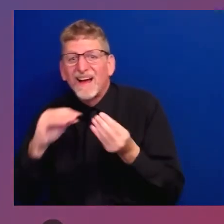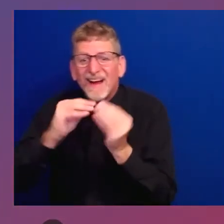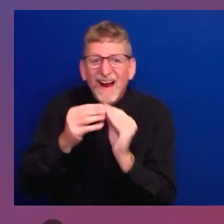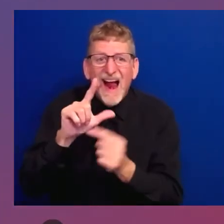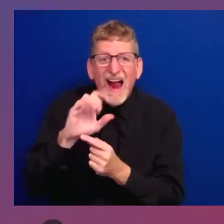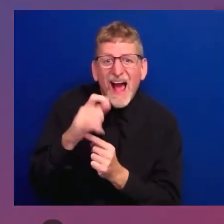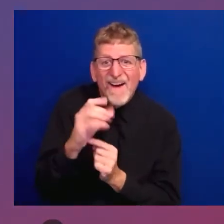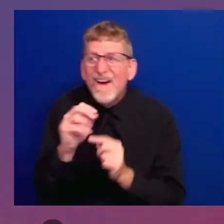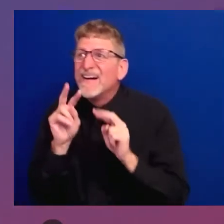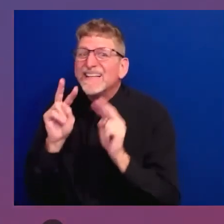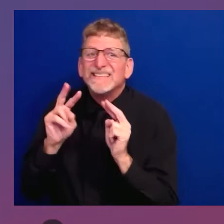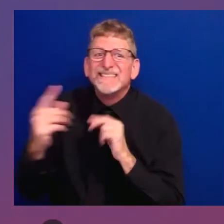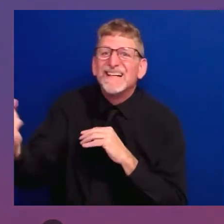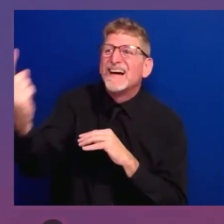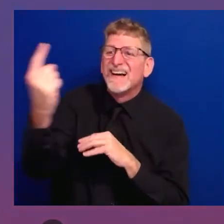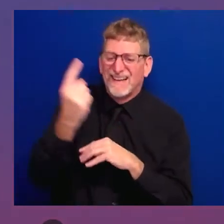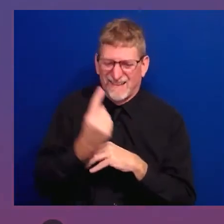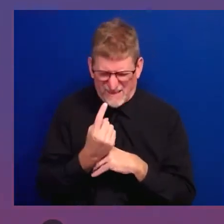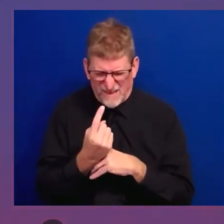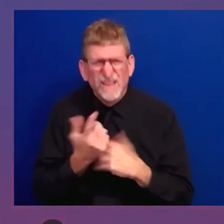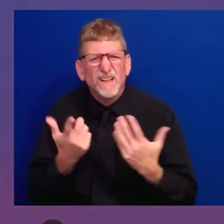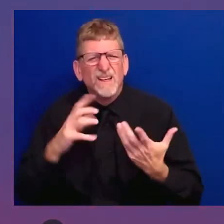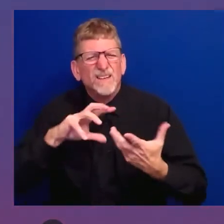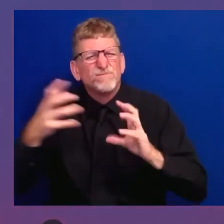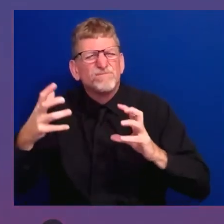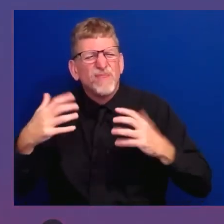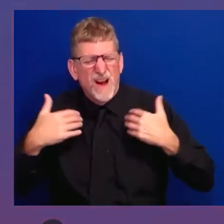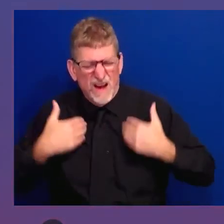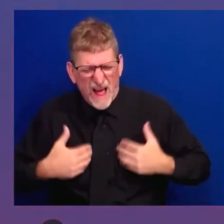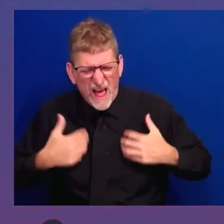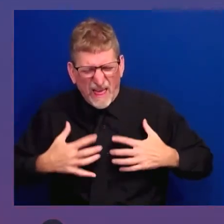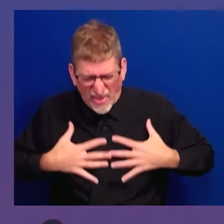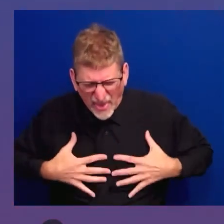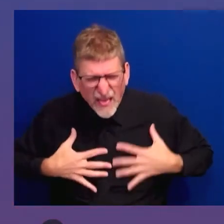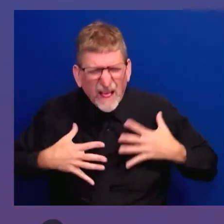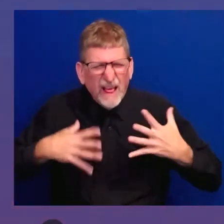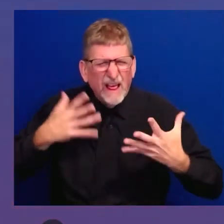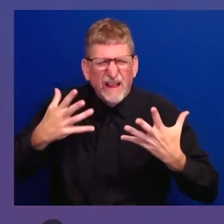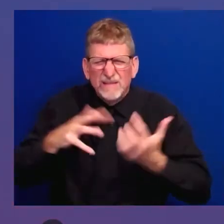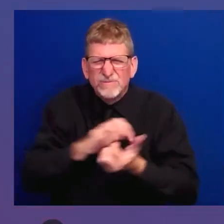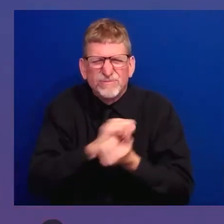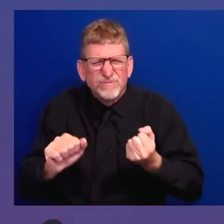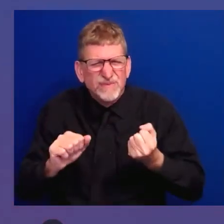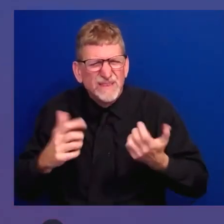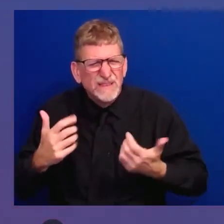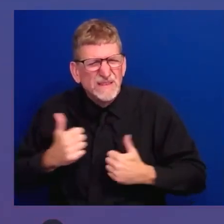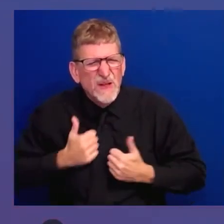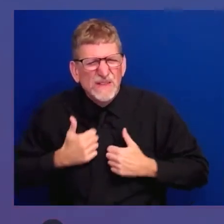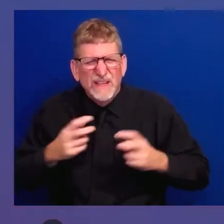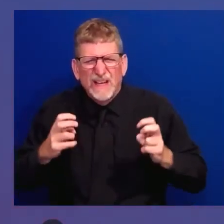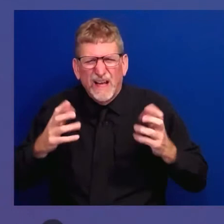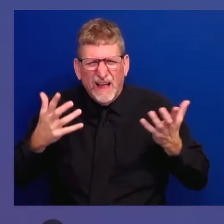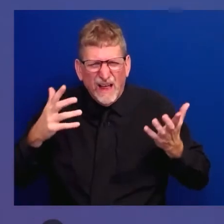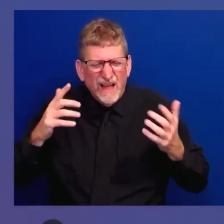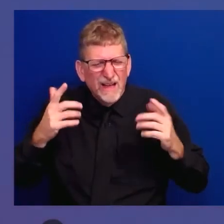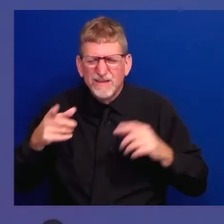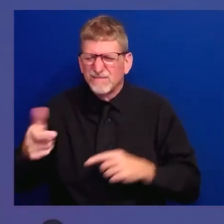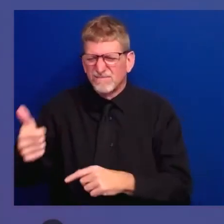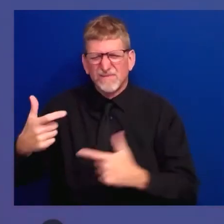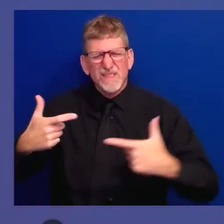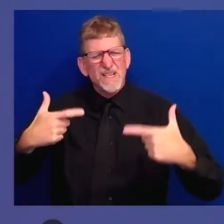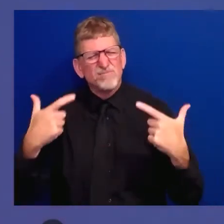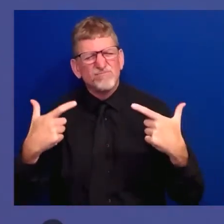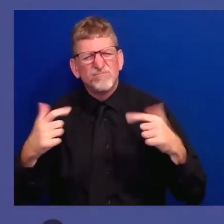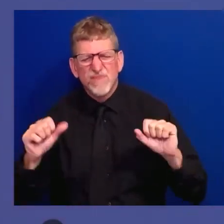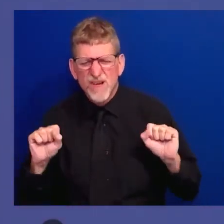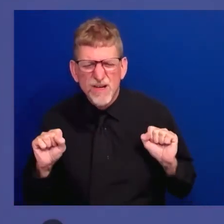A soldier who could bench press 315 pounds, squat 400 pounds, run two miles in 12 minutes, would be bent